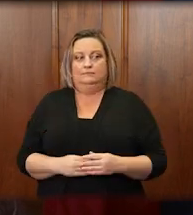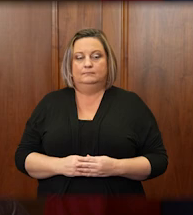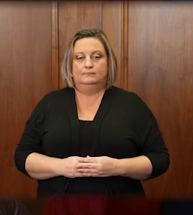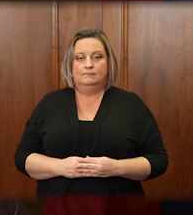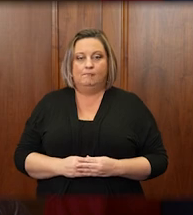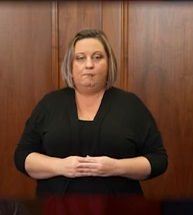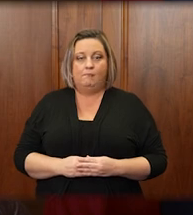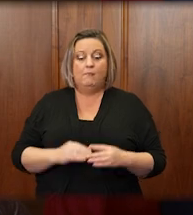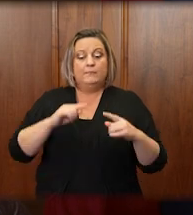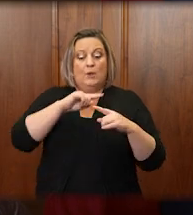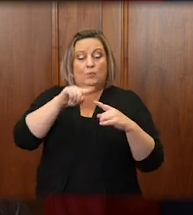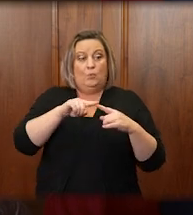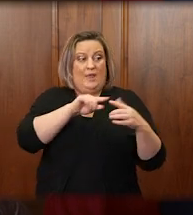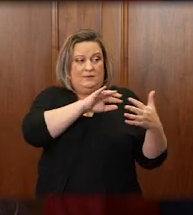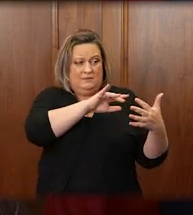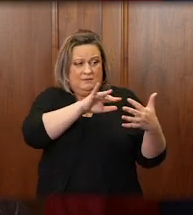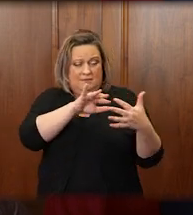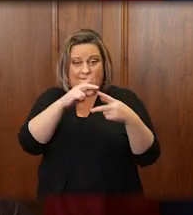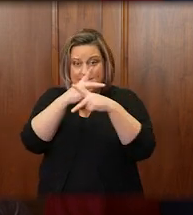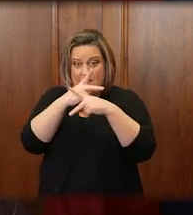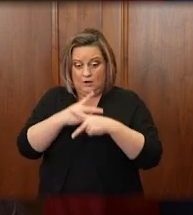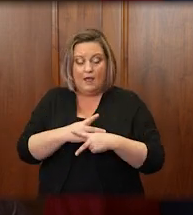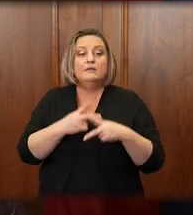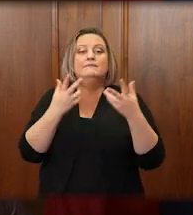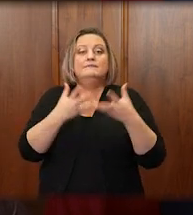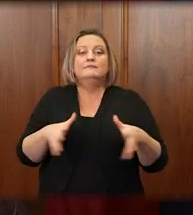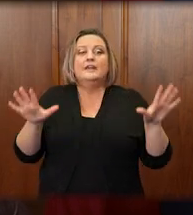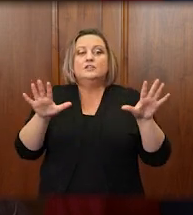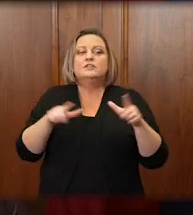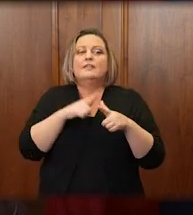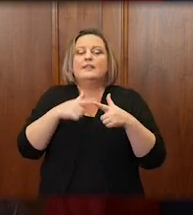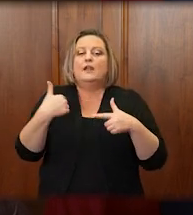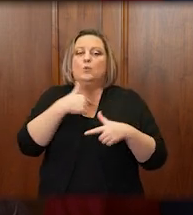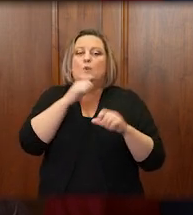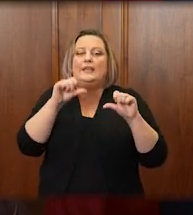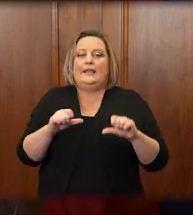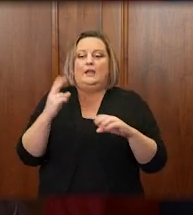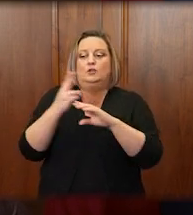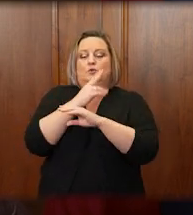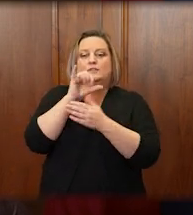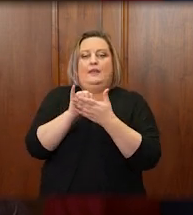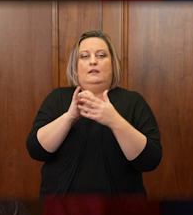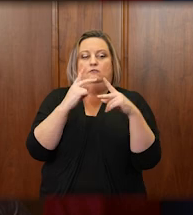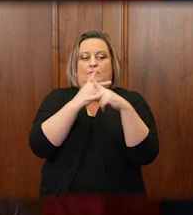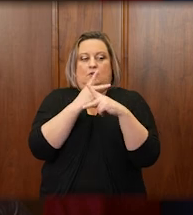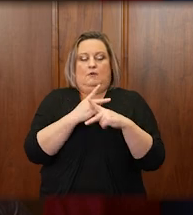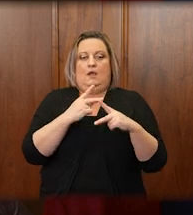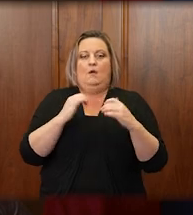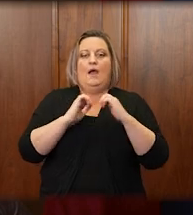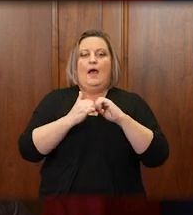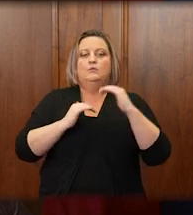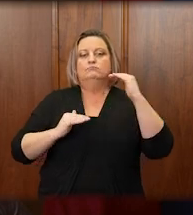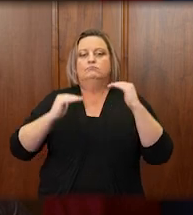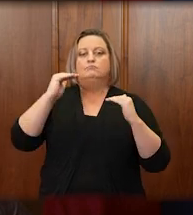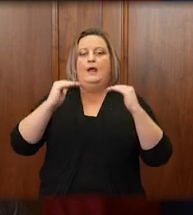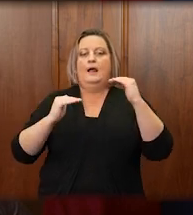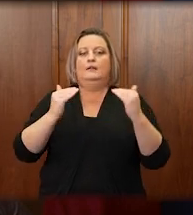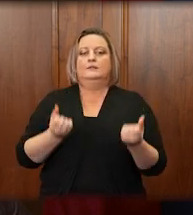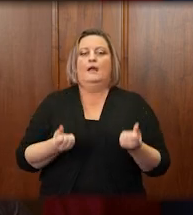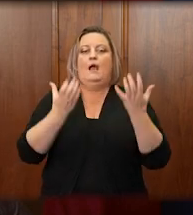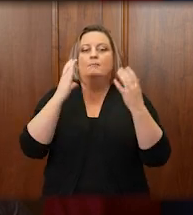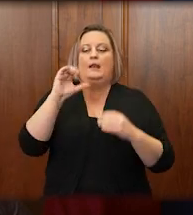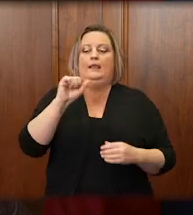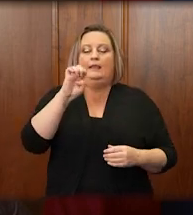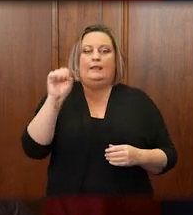But once the study is complete, we are then able to apply those weights to the actual cases in our system using our own